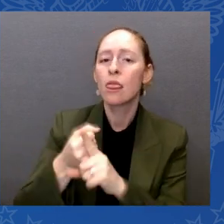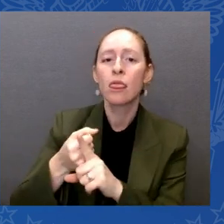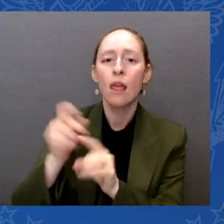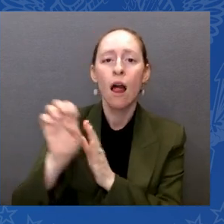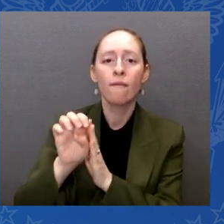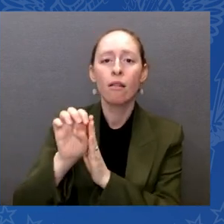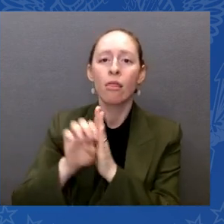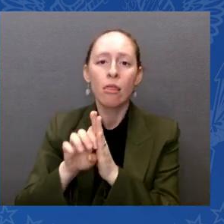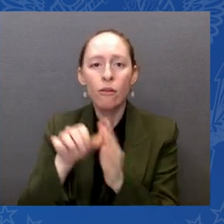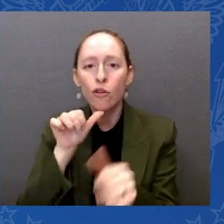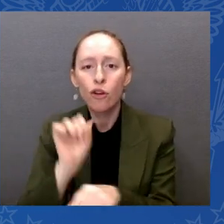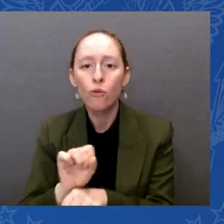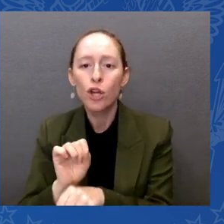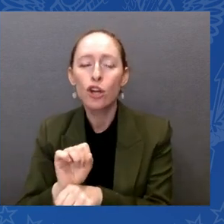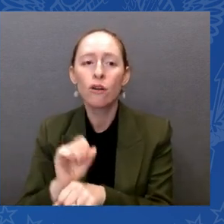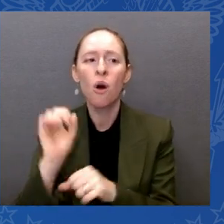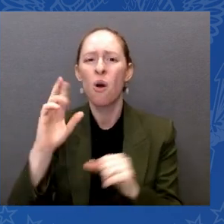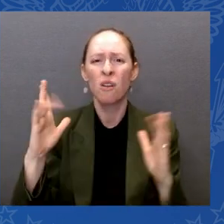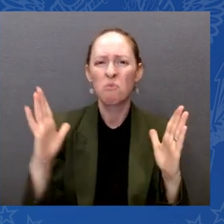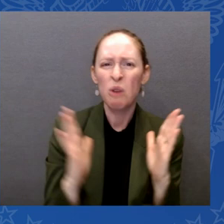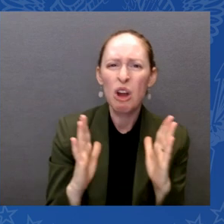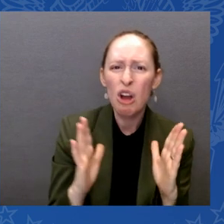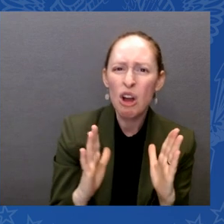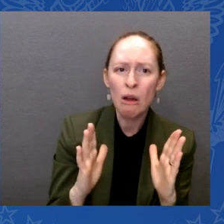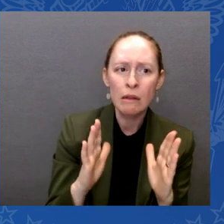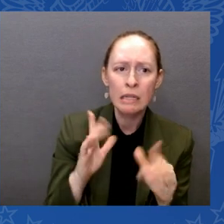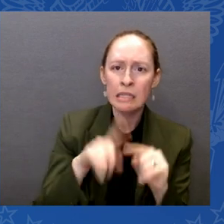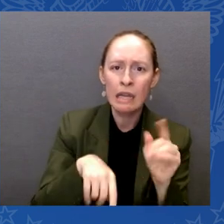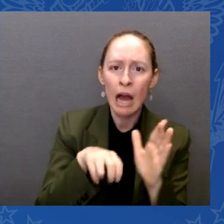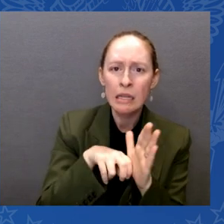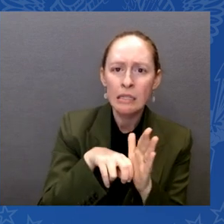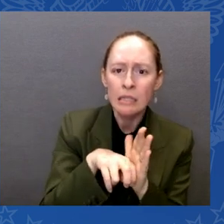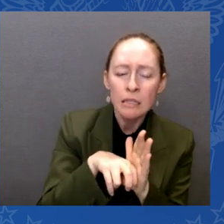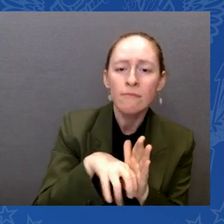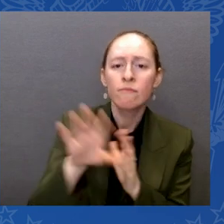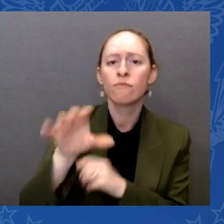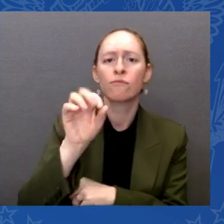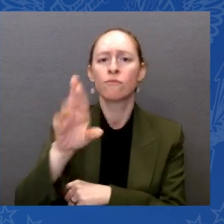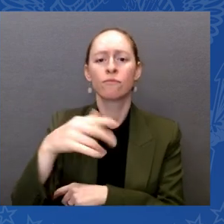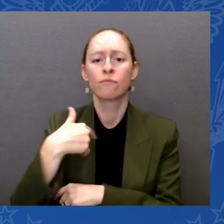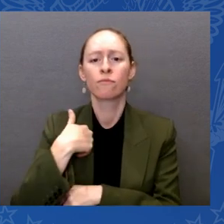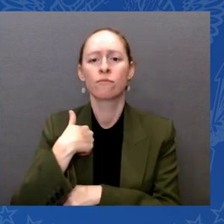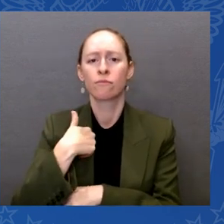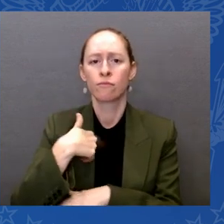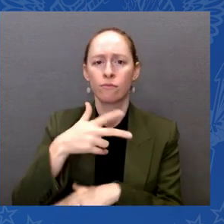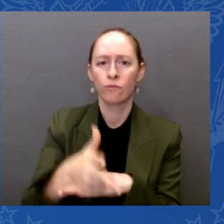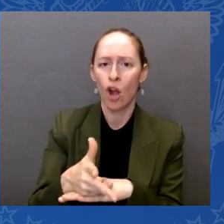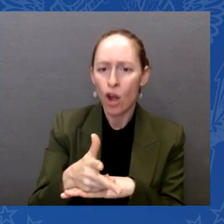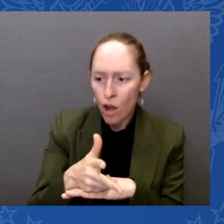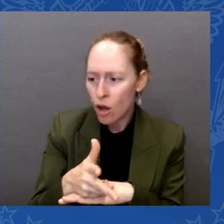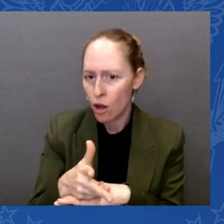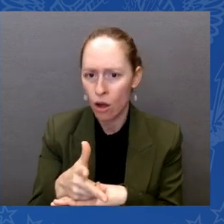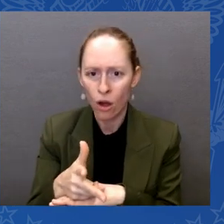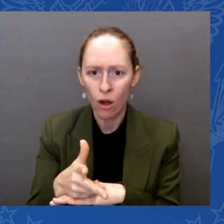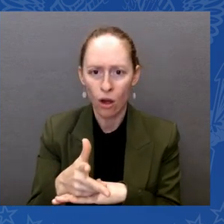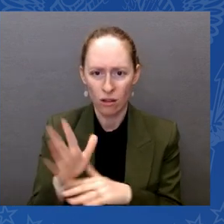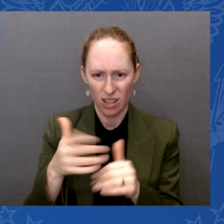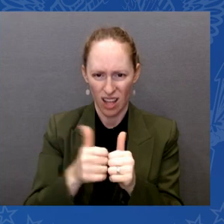spaces that won't be painted properly so that a wheelchair can be lowered. But you know what,